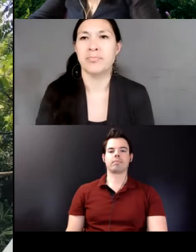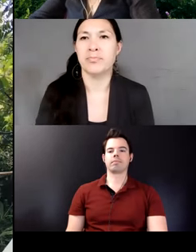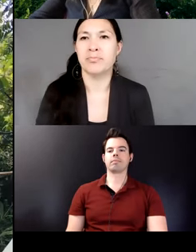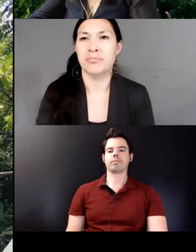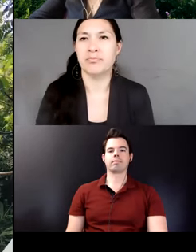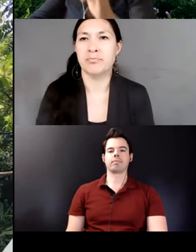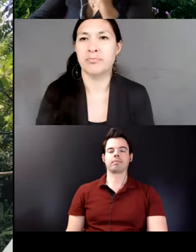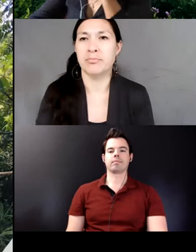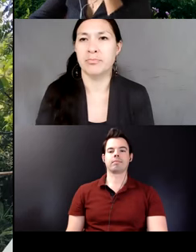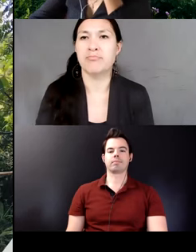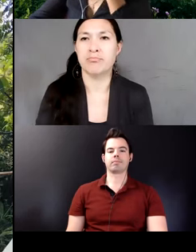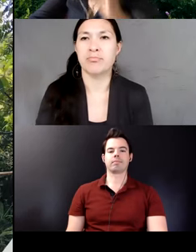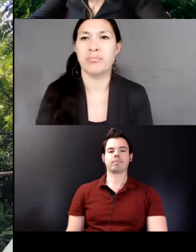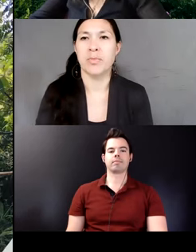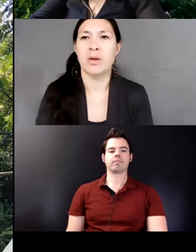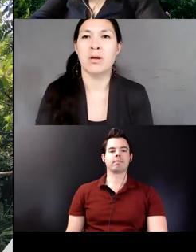Language background.